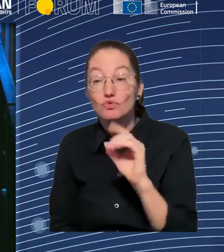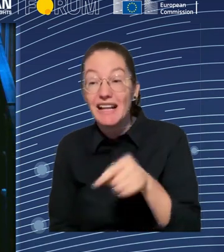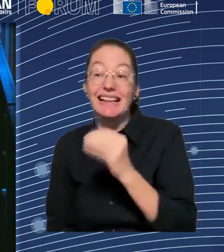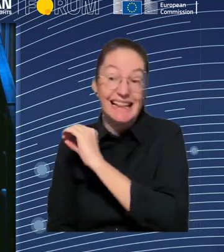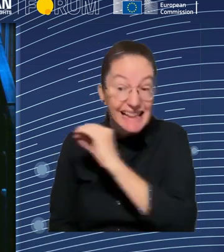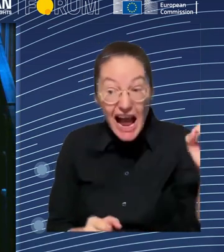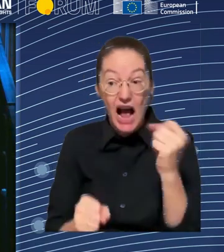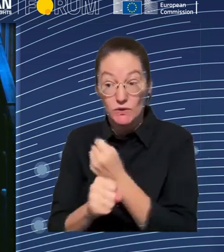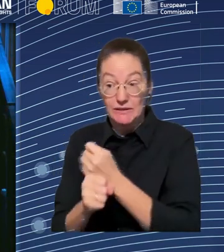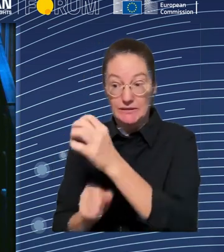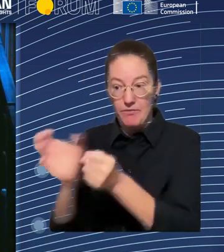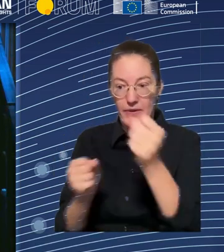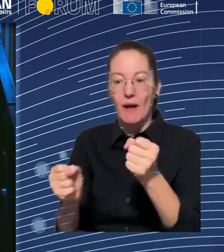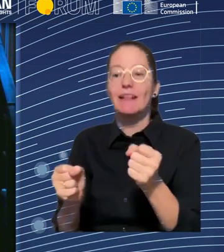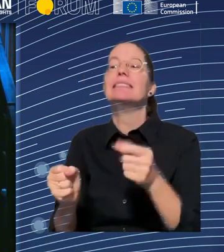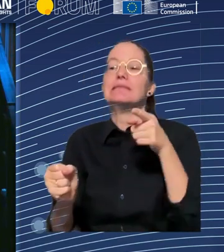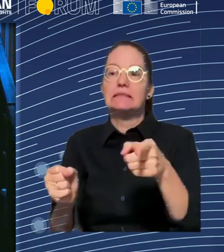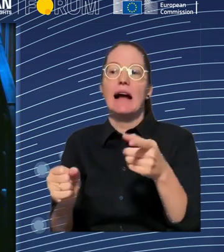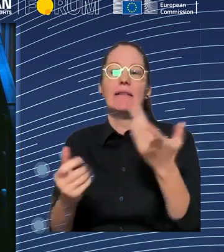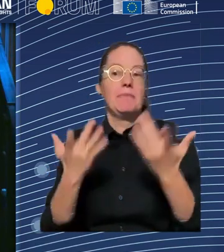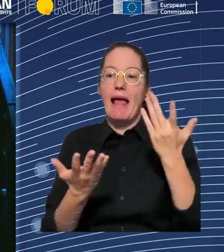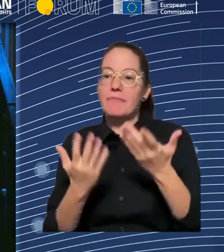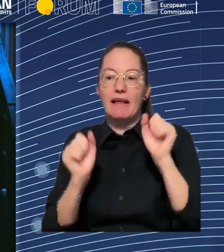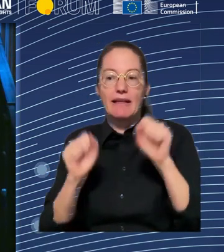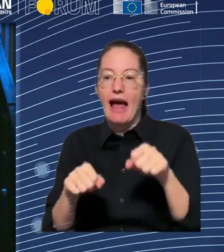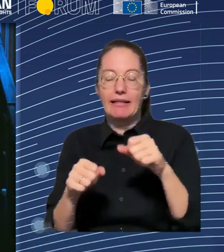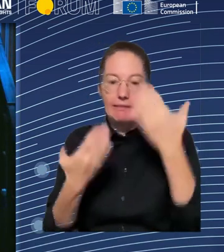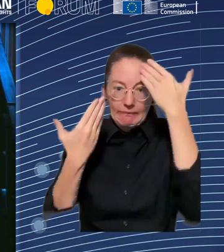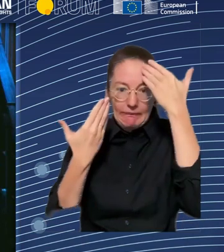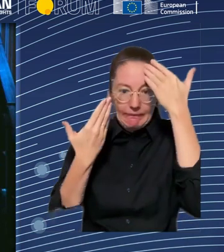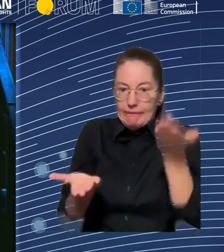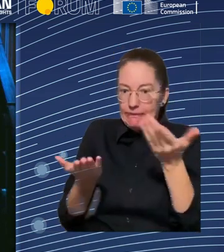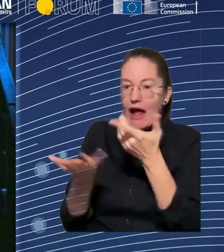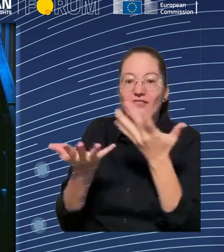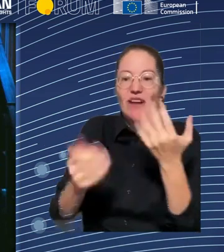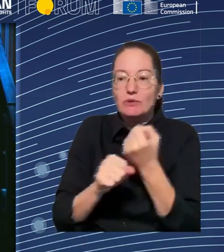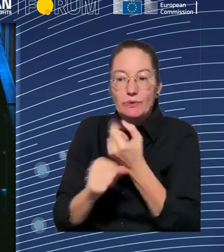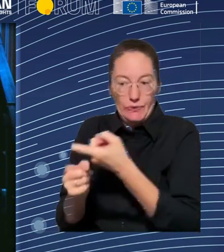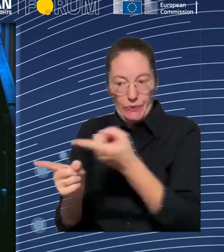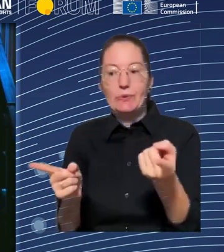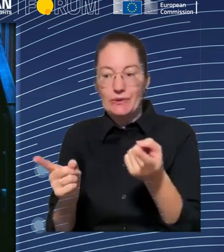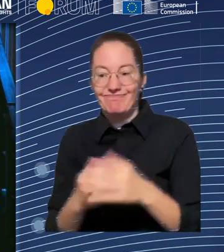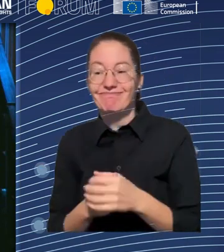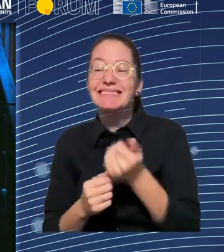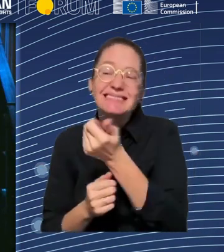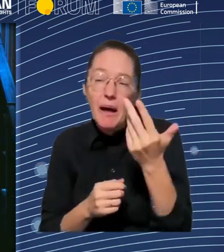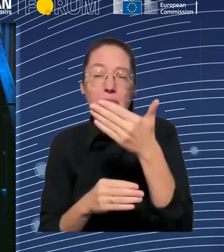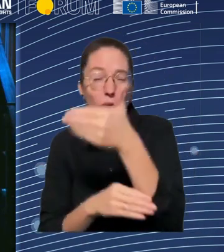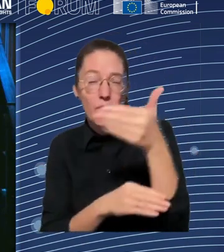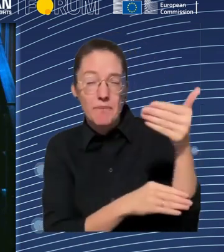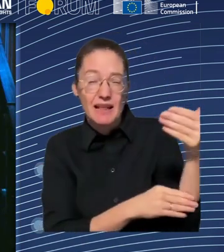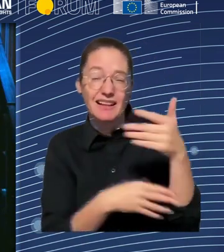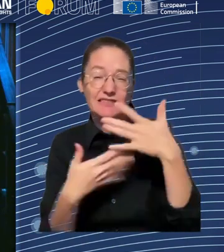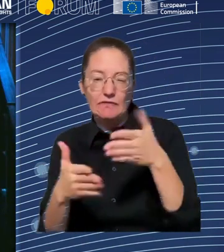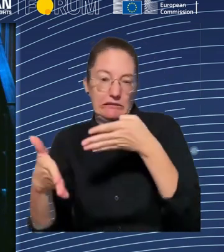are designed to manage large data sets. But then you would need data sets on your employees' skills. And that presents a whole set of